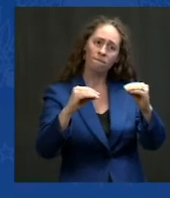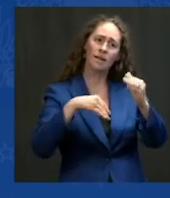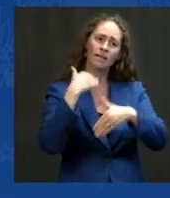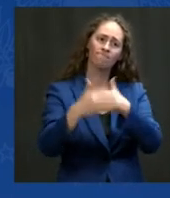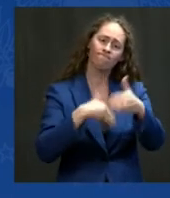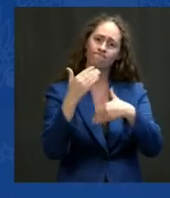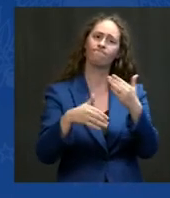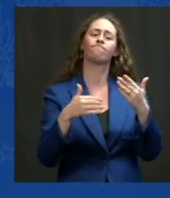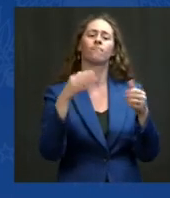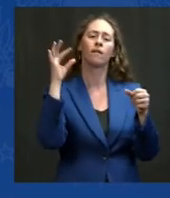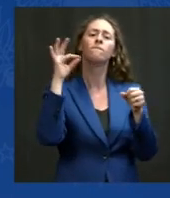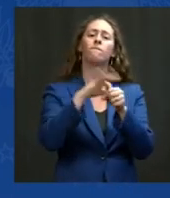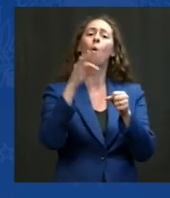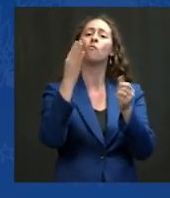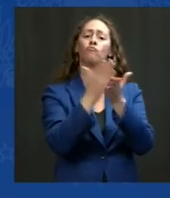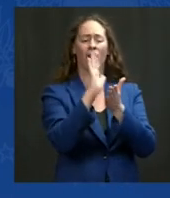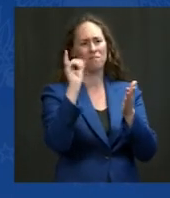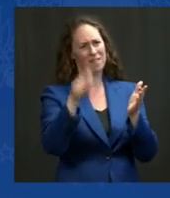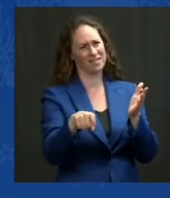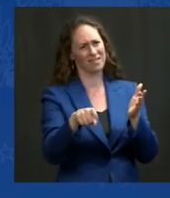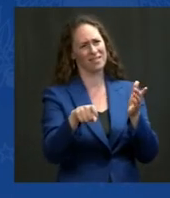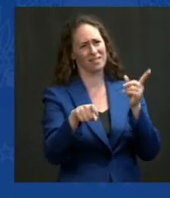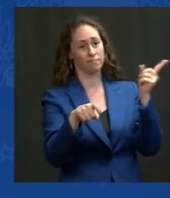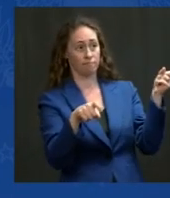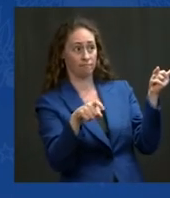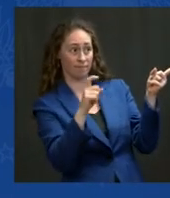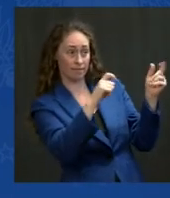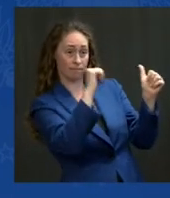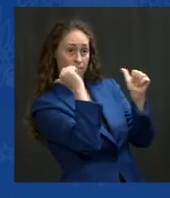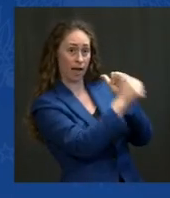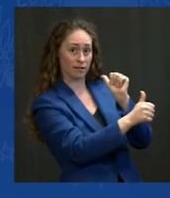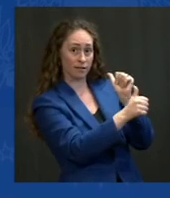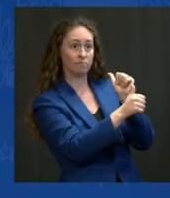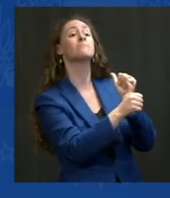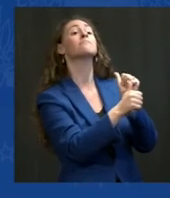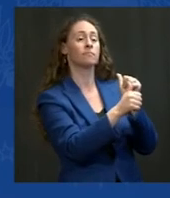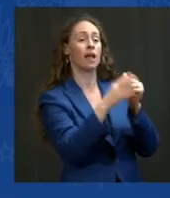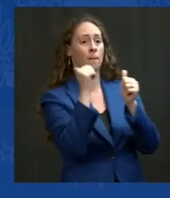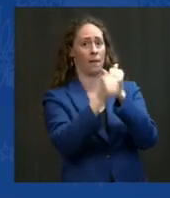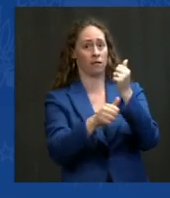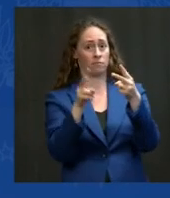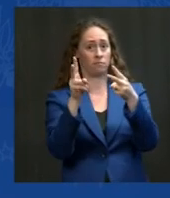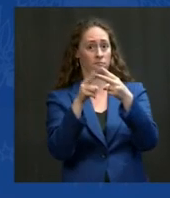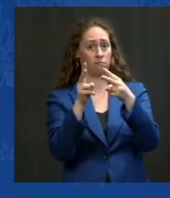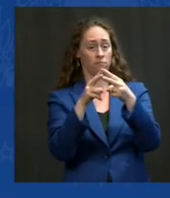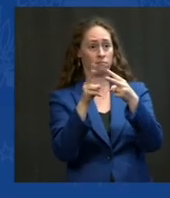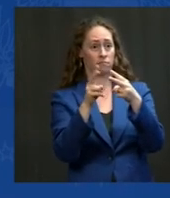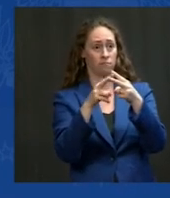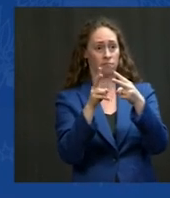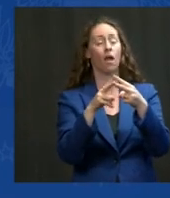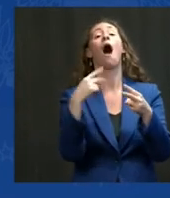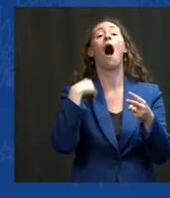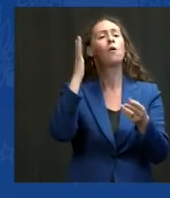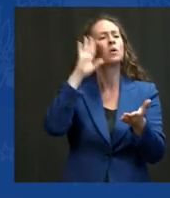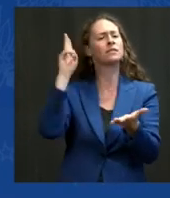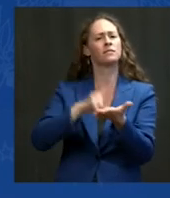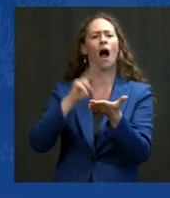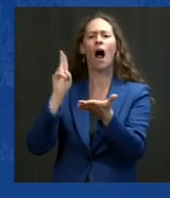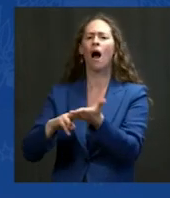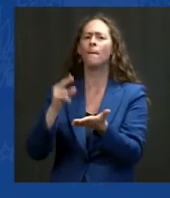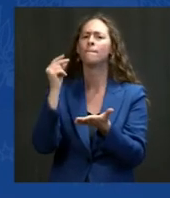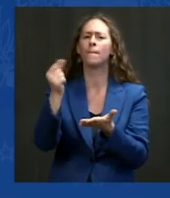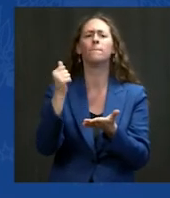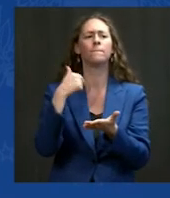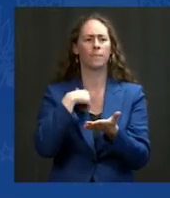As soon as Congress passes the For the People Act and the John Lewis Voting Rights Advancement Act, I will sign it and watch the whole